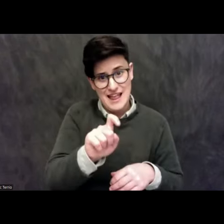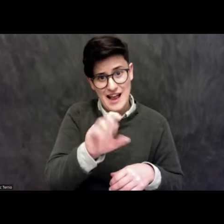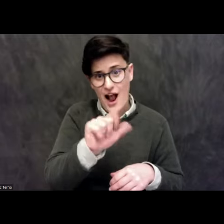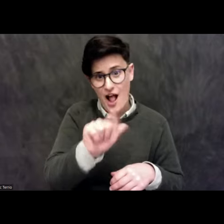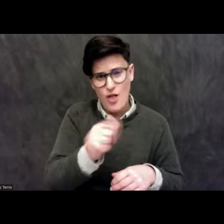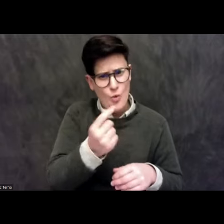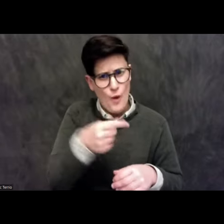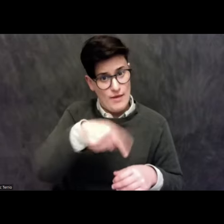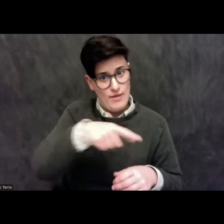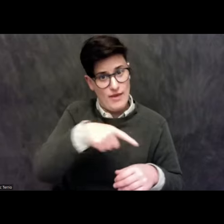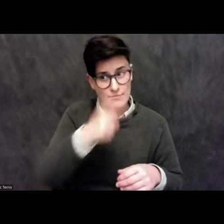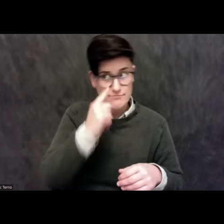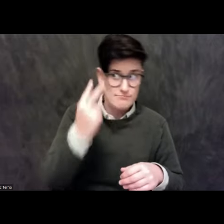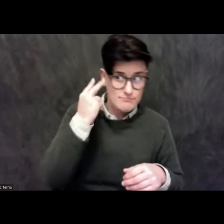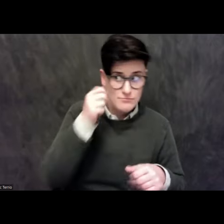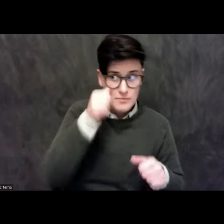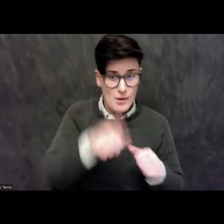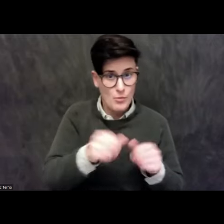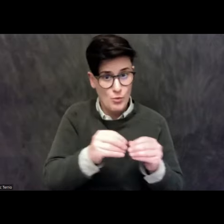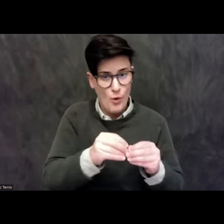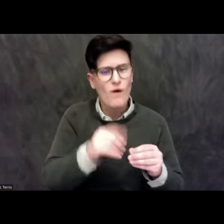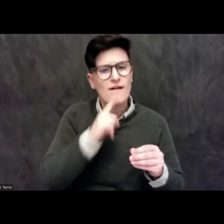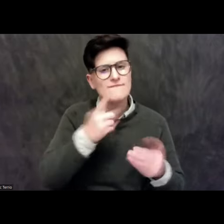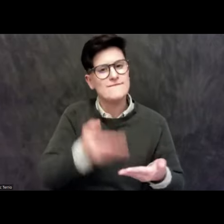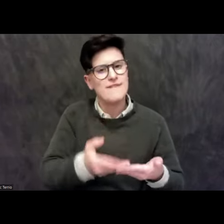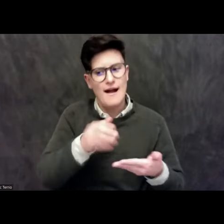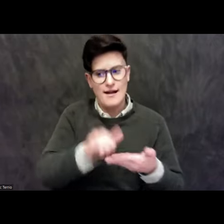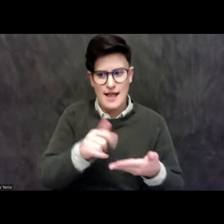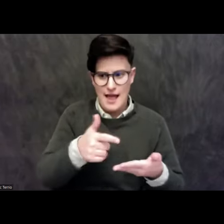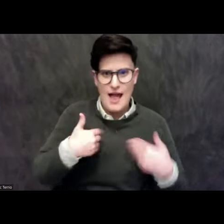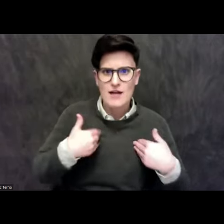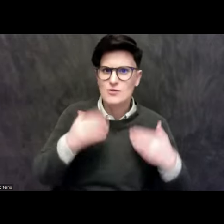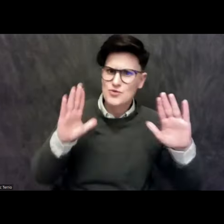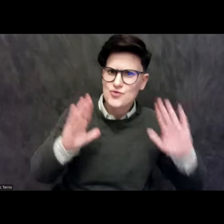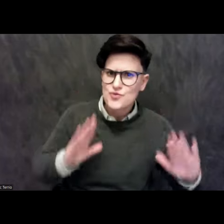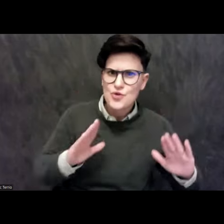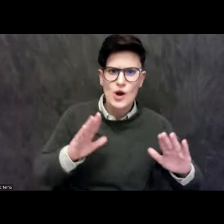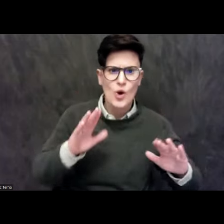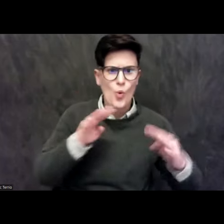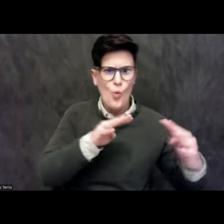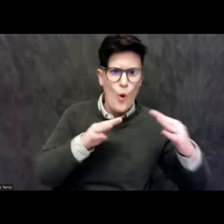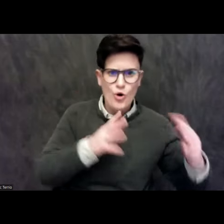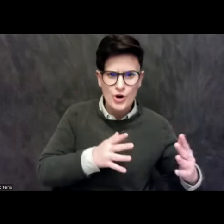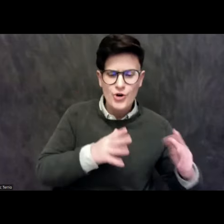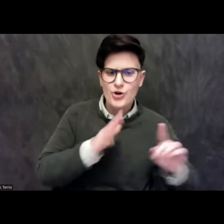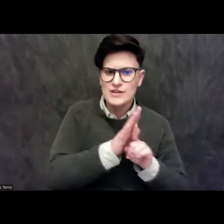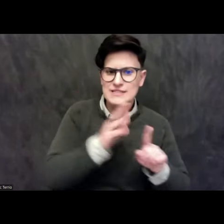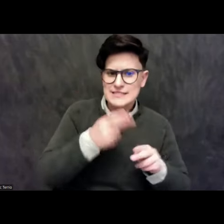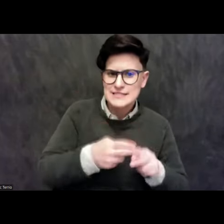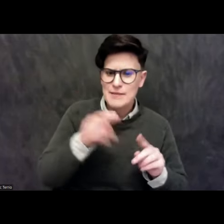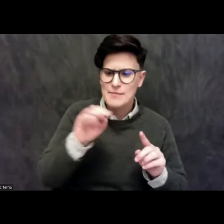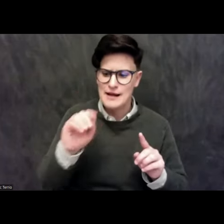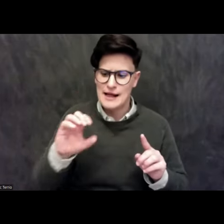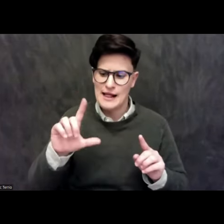was the fact that there was a great warrior who was actually Otomi rather than Nahua, but his name was Tlawikol,